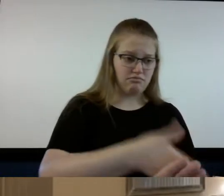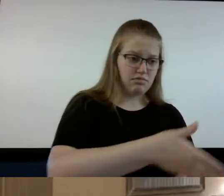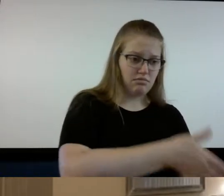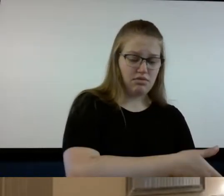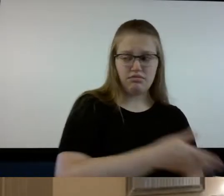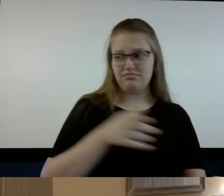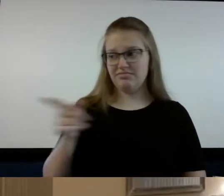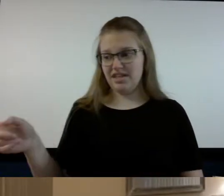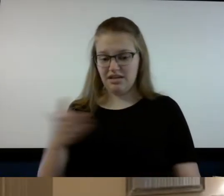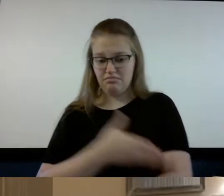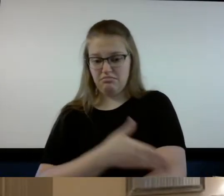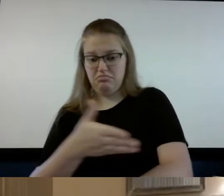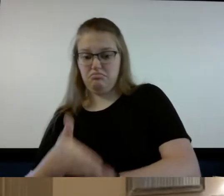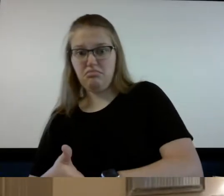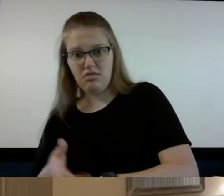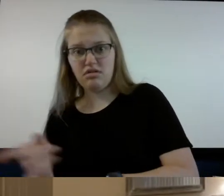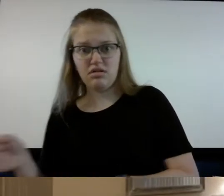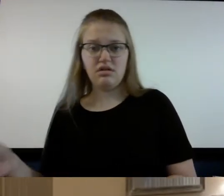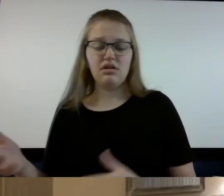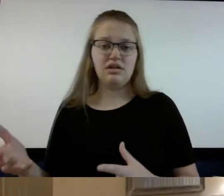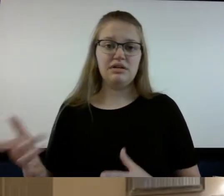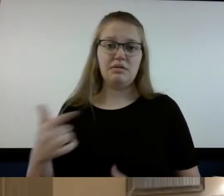that with